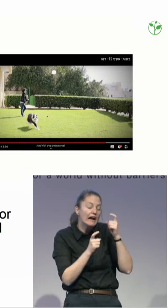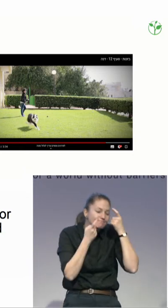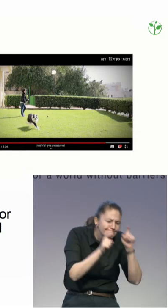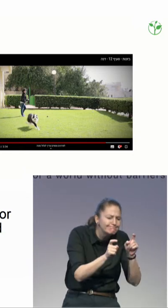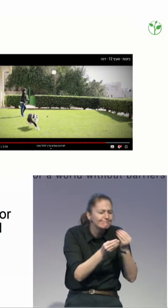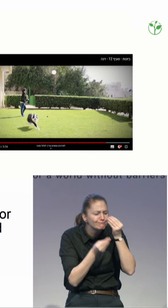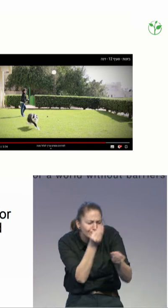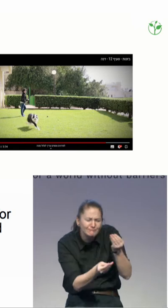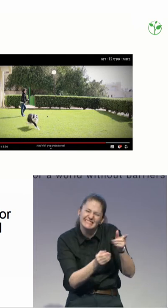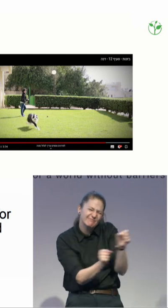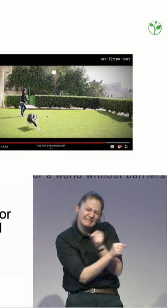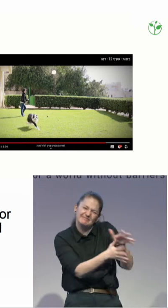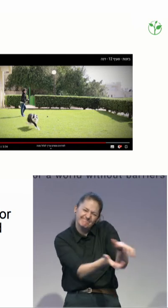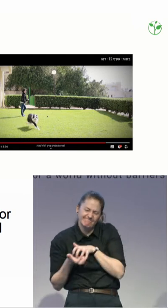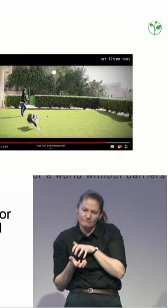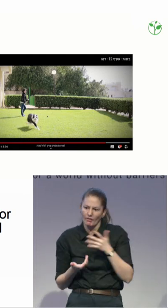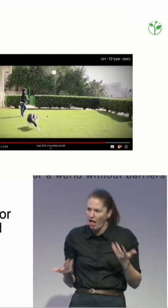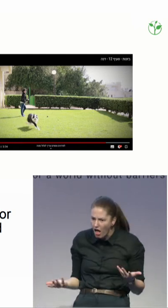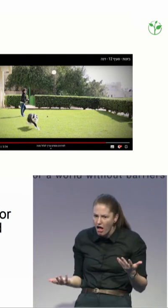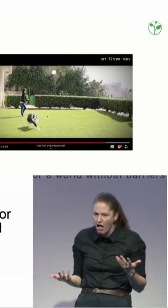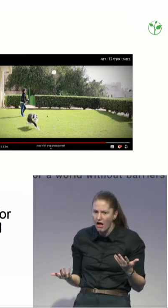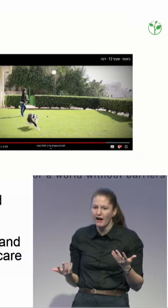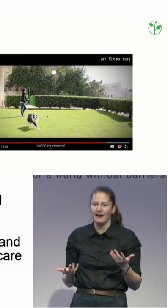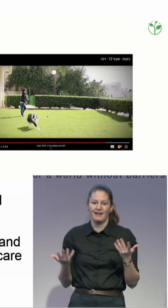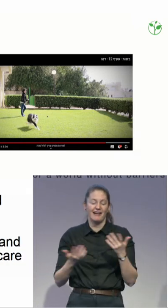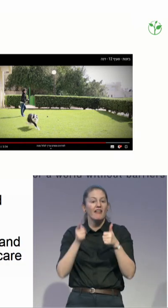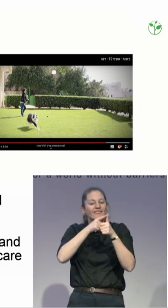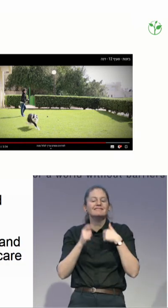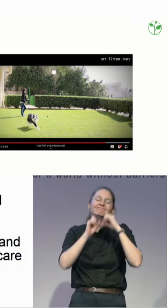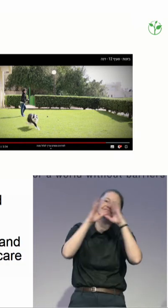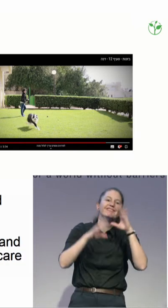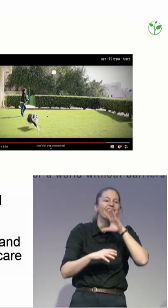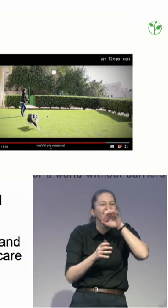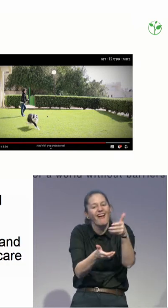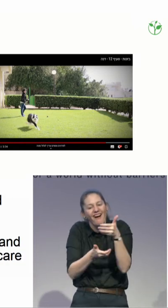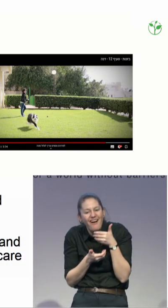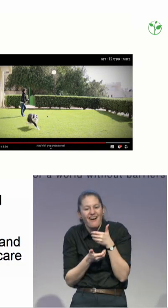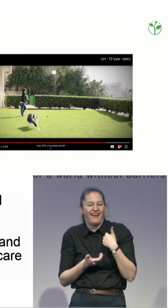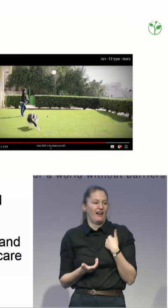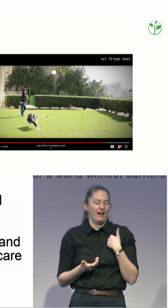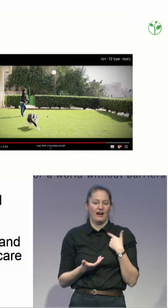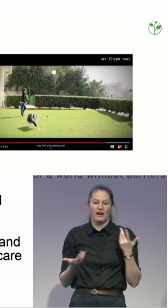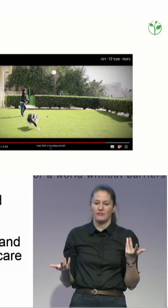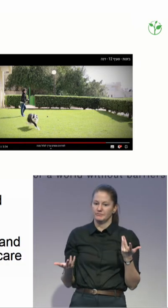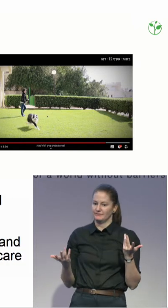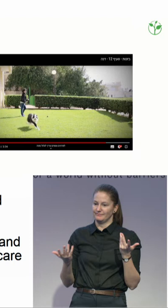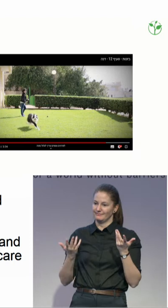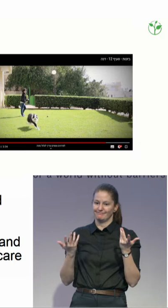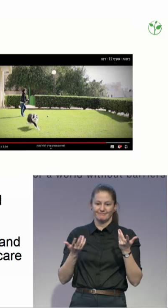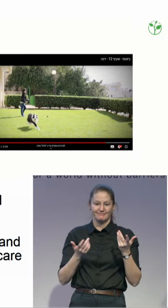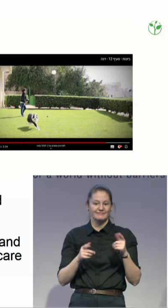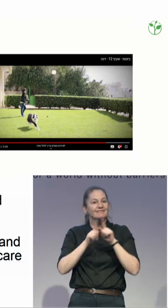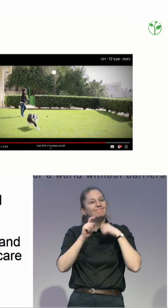had many other dreams that she needed money in order to fulfill those dreams. And she was